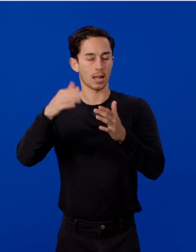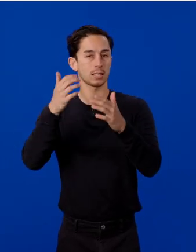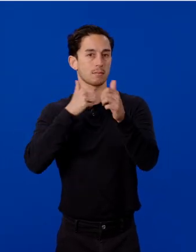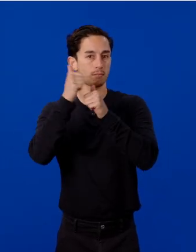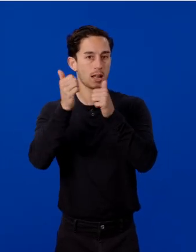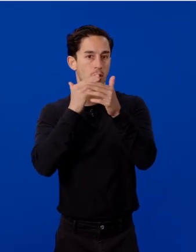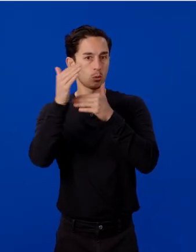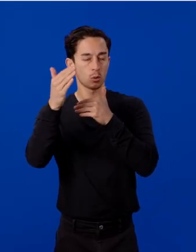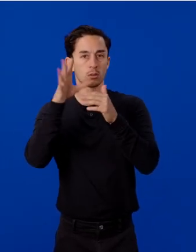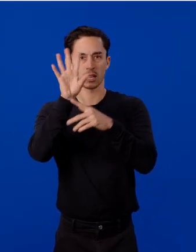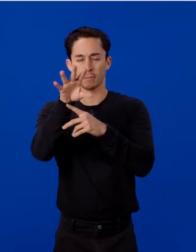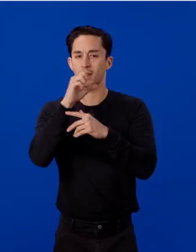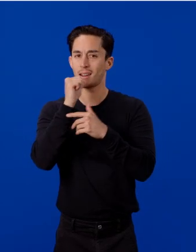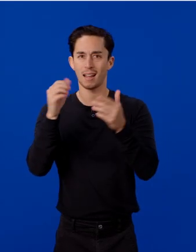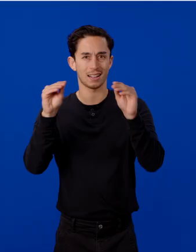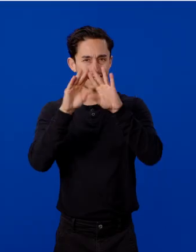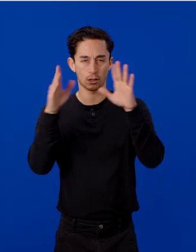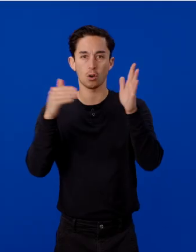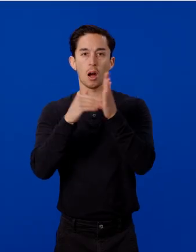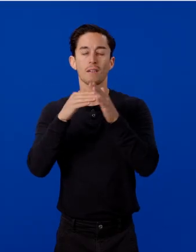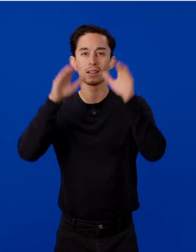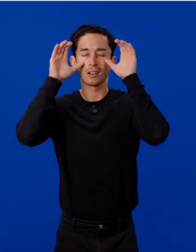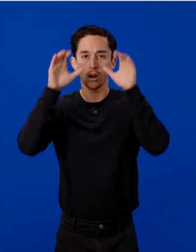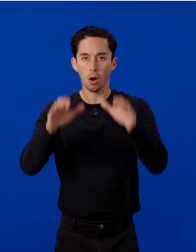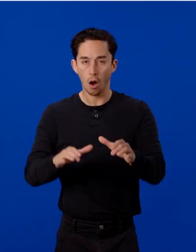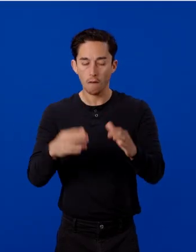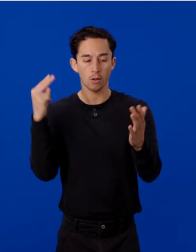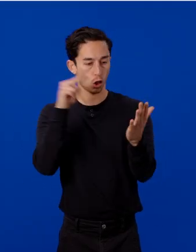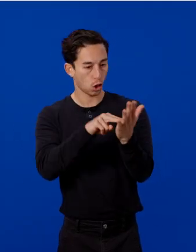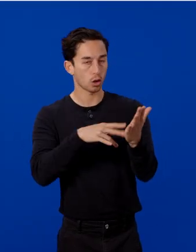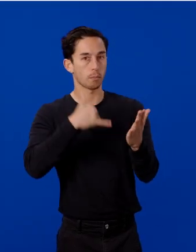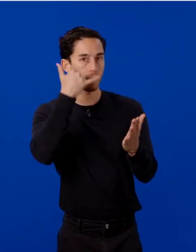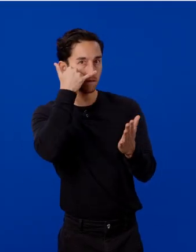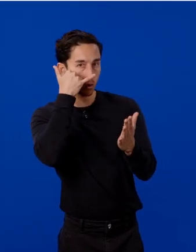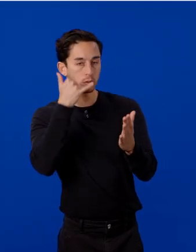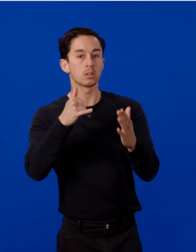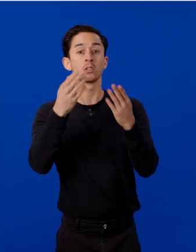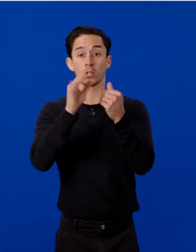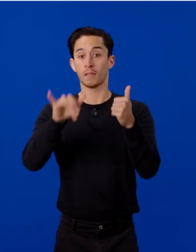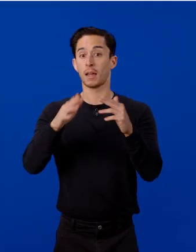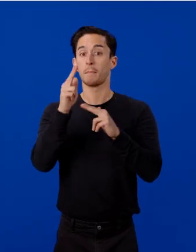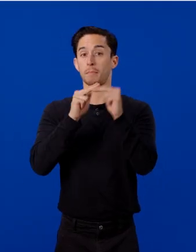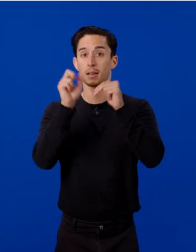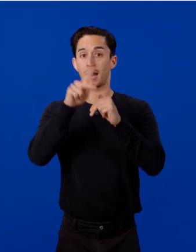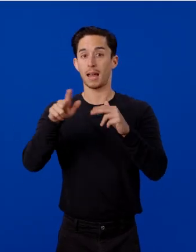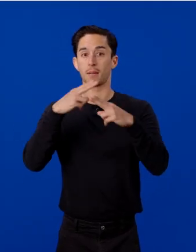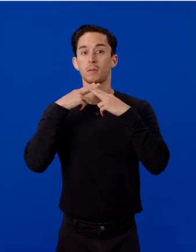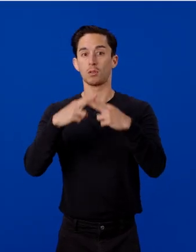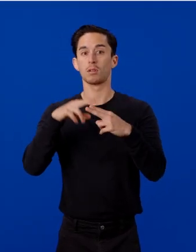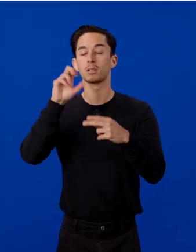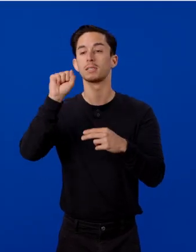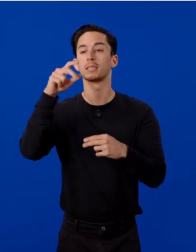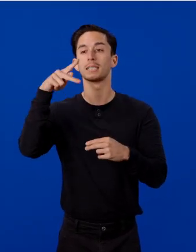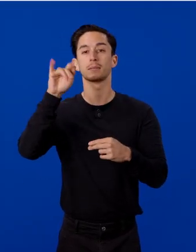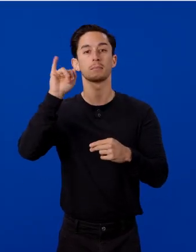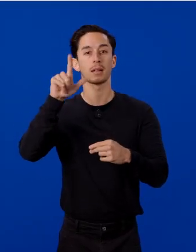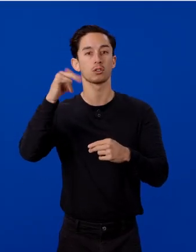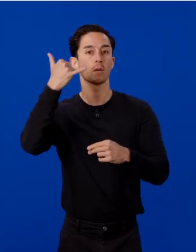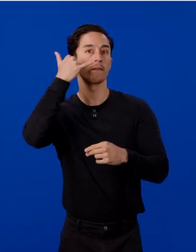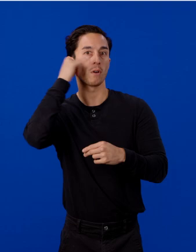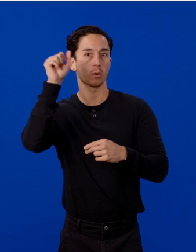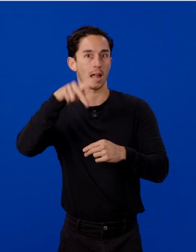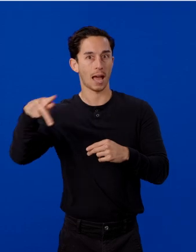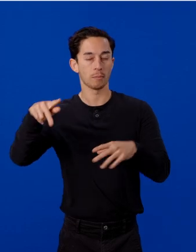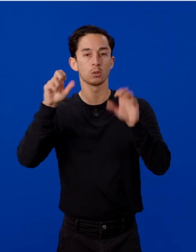and I often had to take off my headset to check my phone. To solve this, I built an app called Spatial Phone App, which lets you see your phone